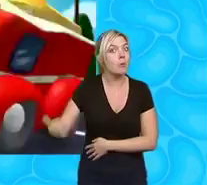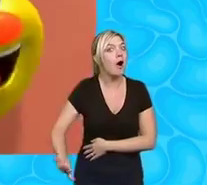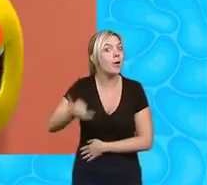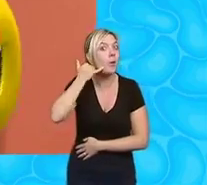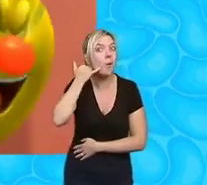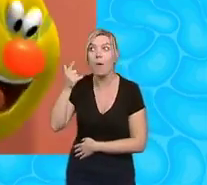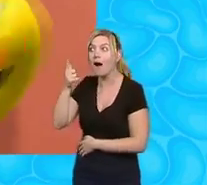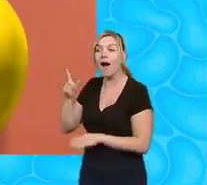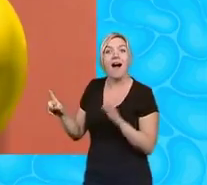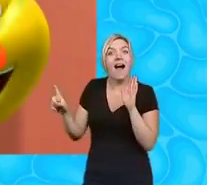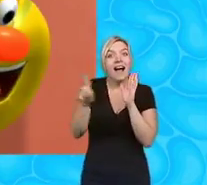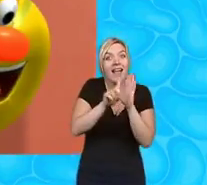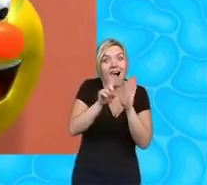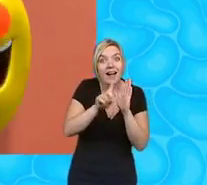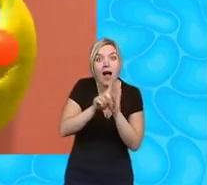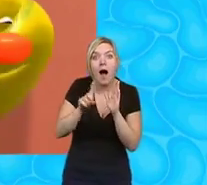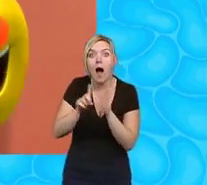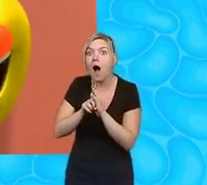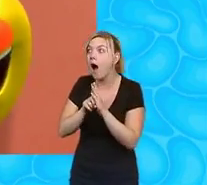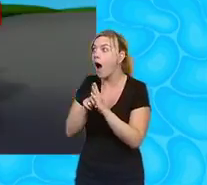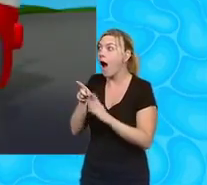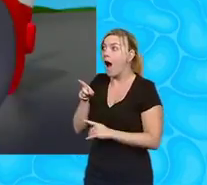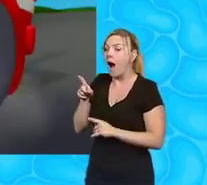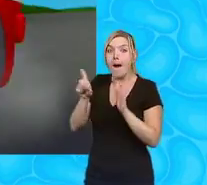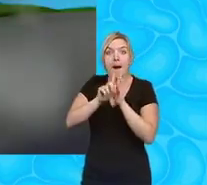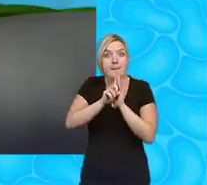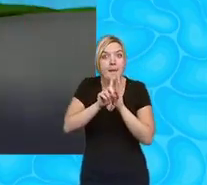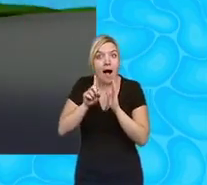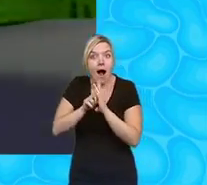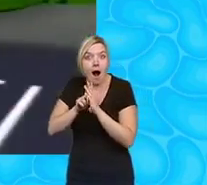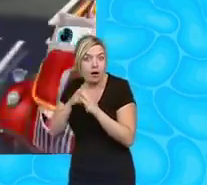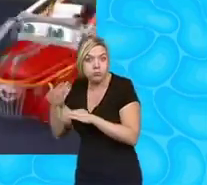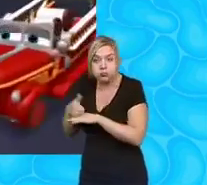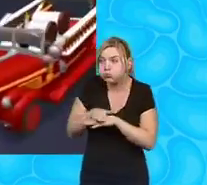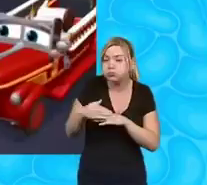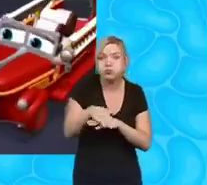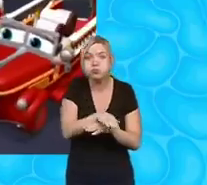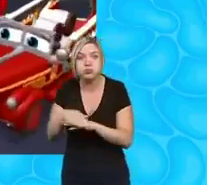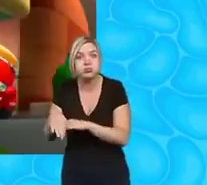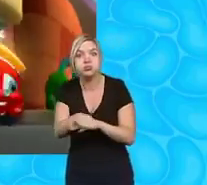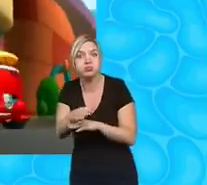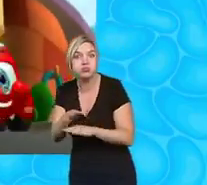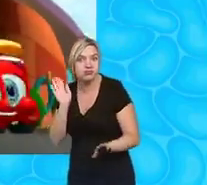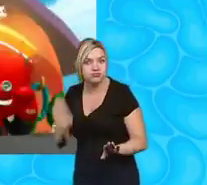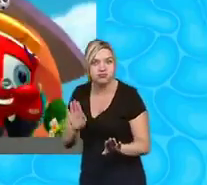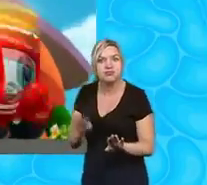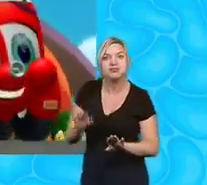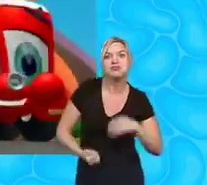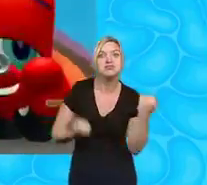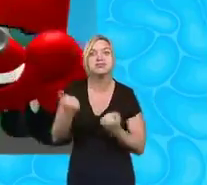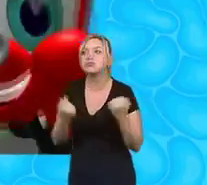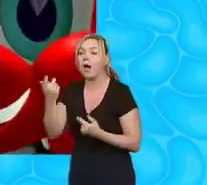calling clang clang clang there goes the bell zoom zoom zoom rev up your engines here comes